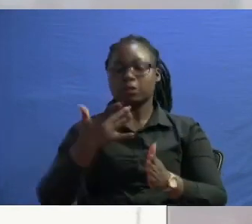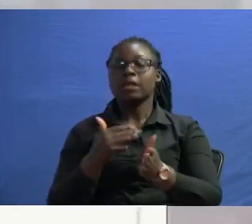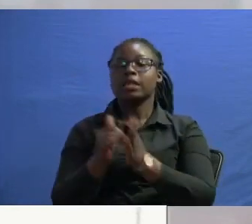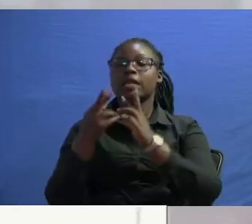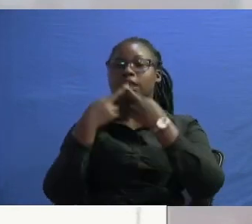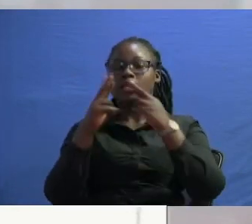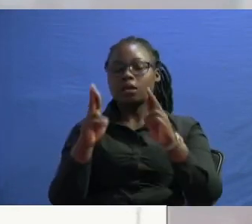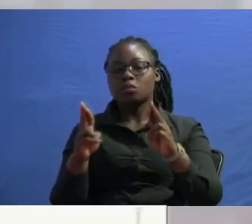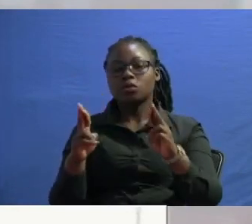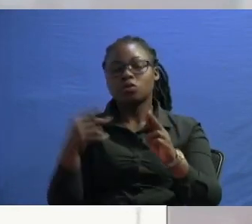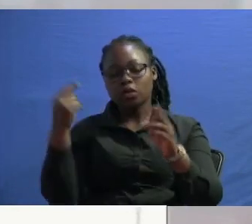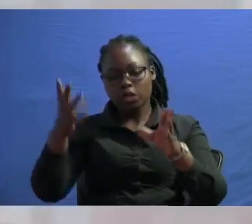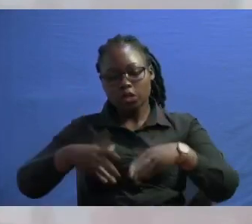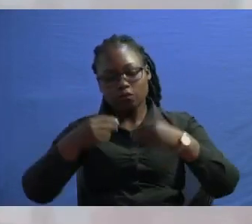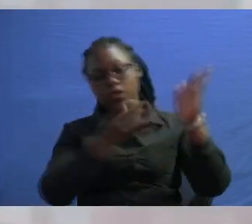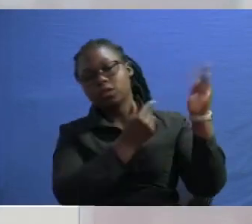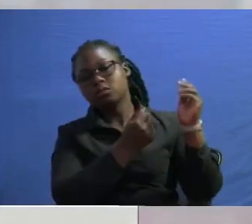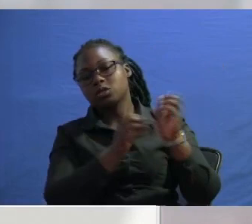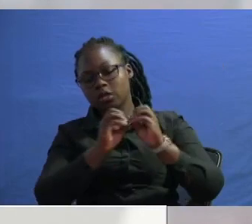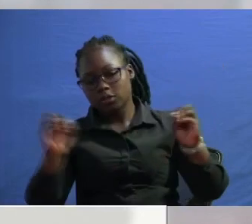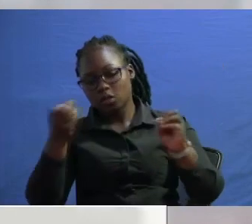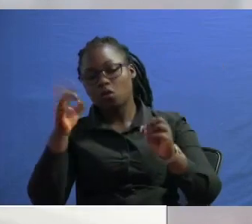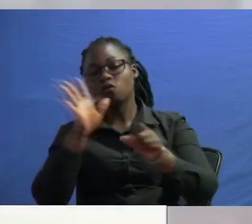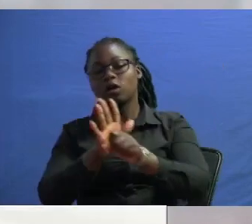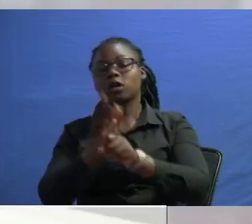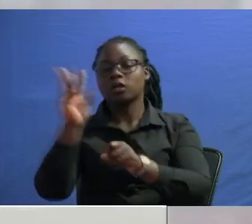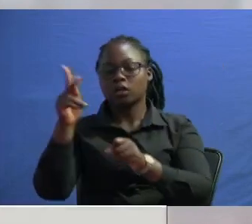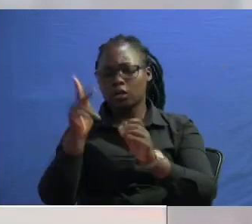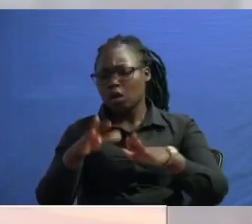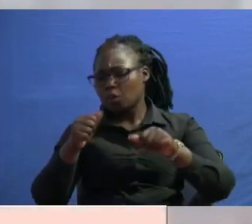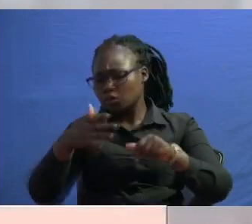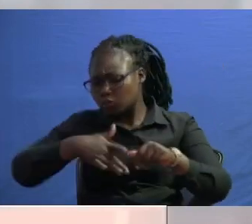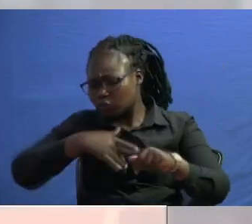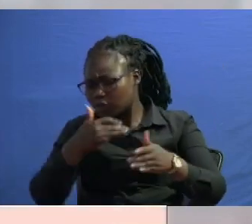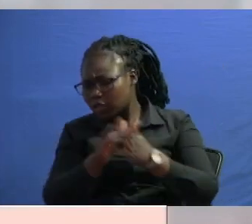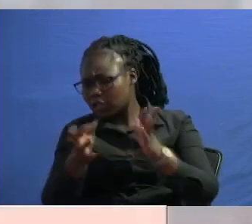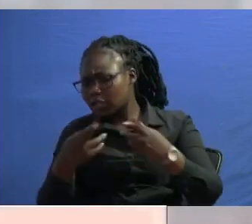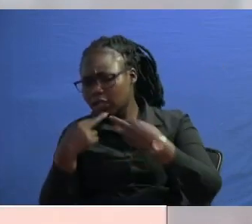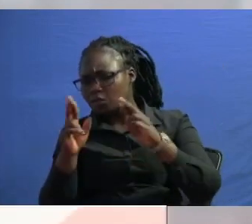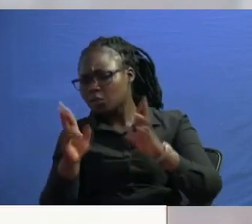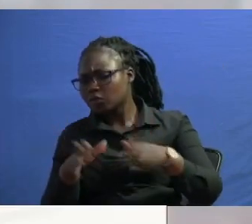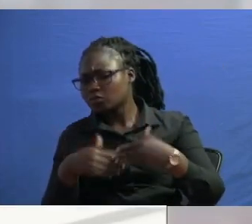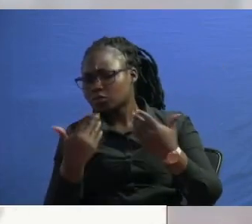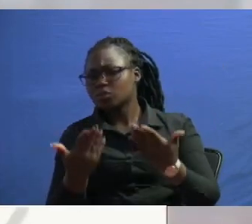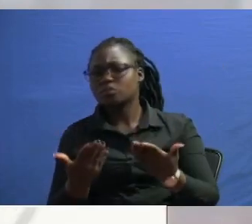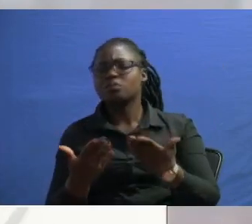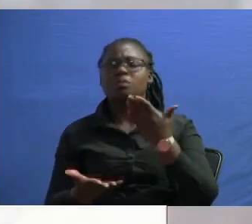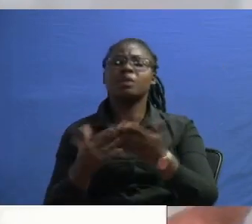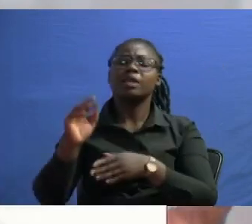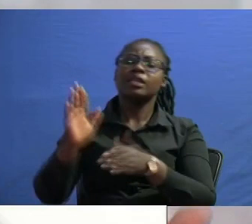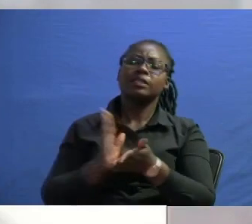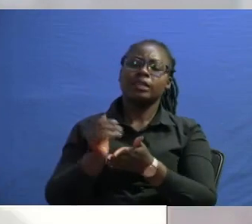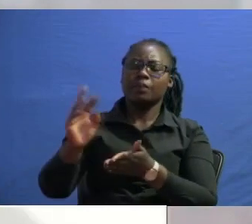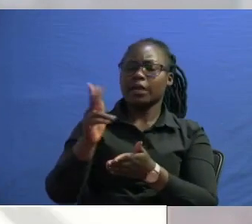not live up to the expectation of many kenyans do you feel maybe the report actually you know some kenyans might